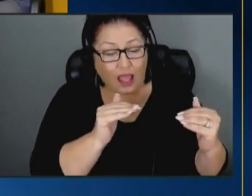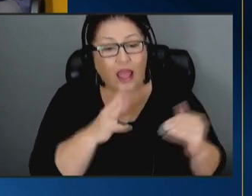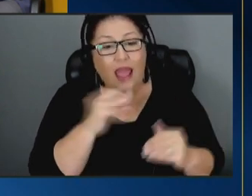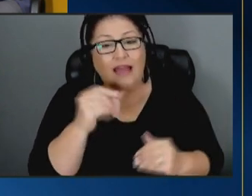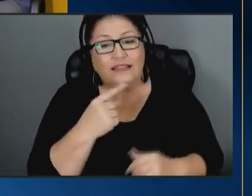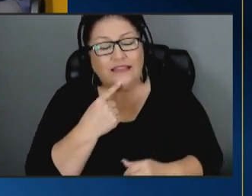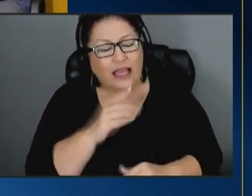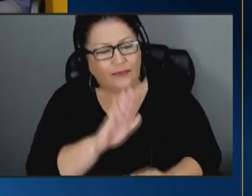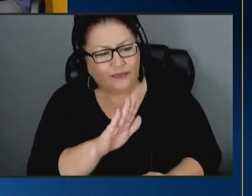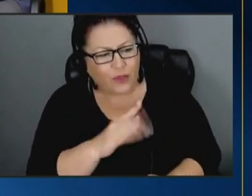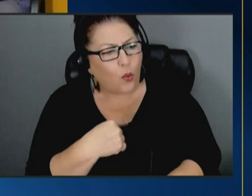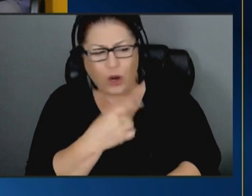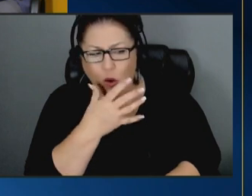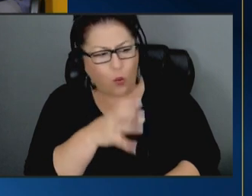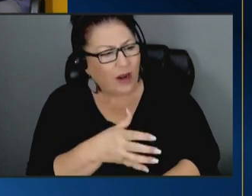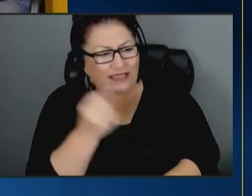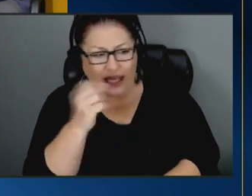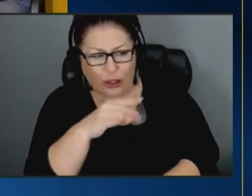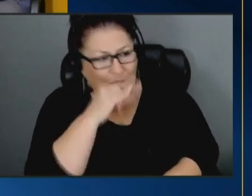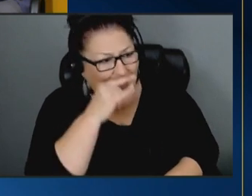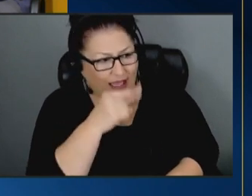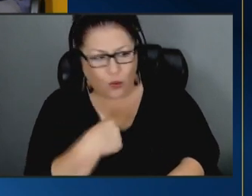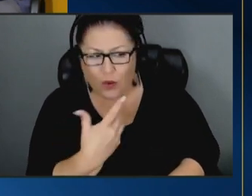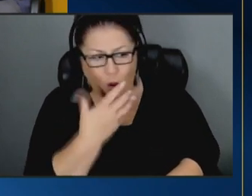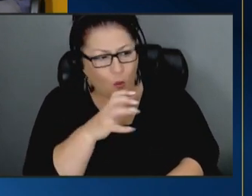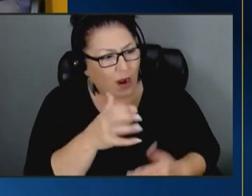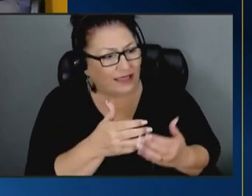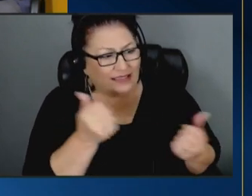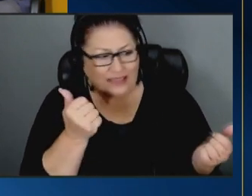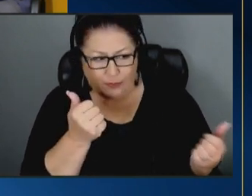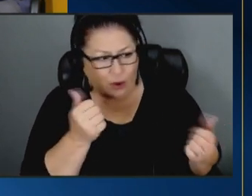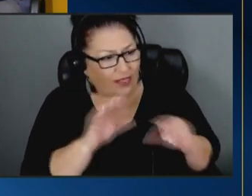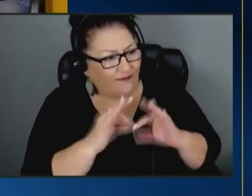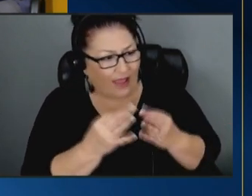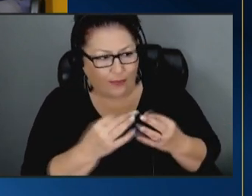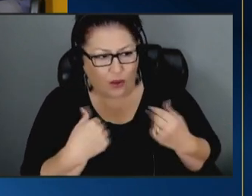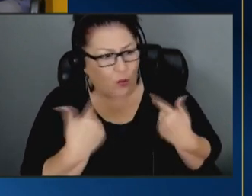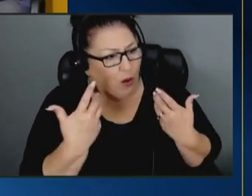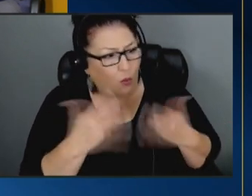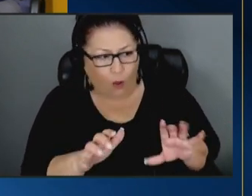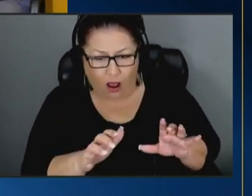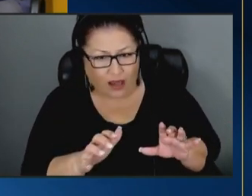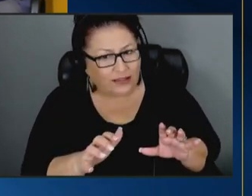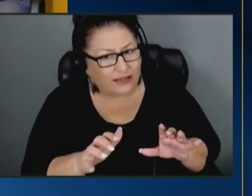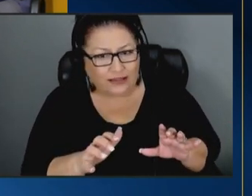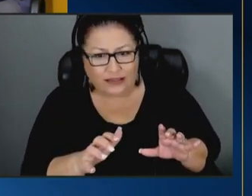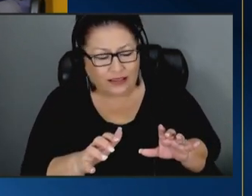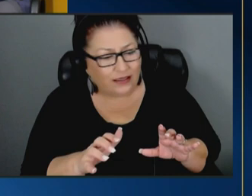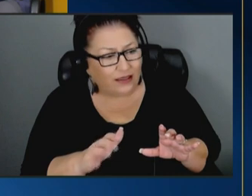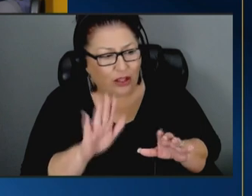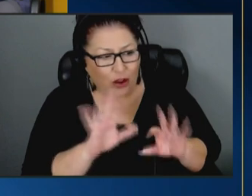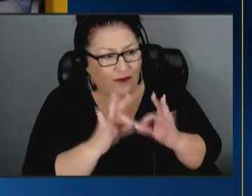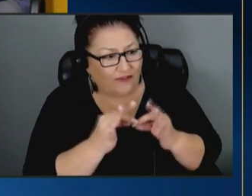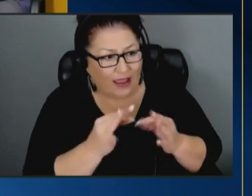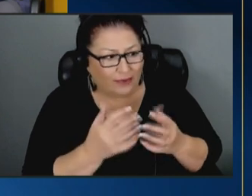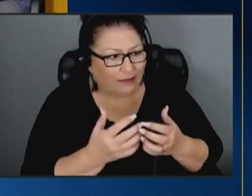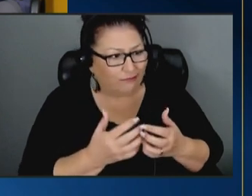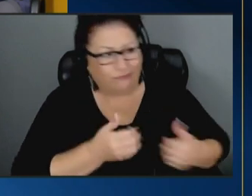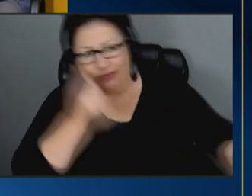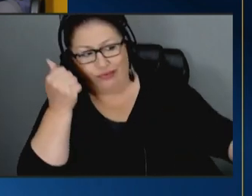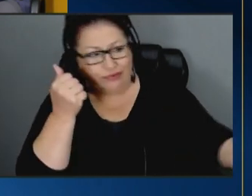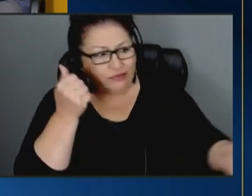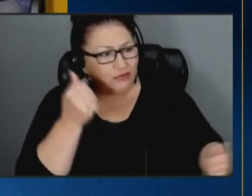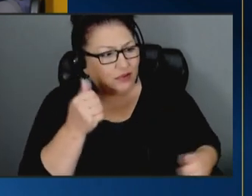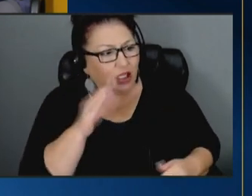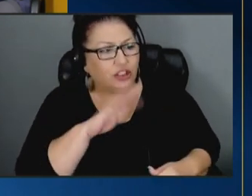we don't want to take your kid away we don't want to separate your kid we don't want to tear your family apart which is what child welfare